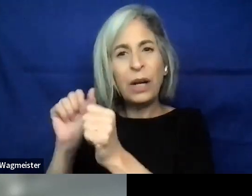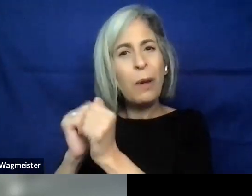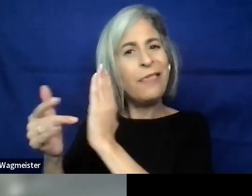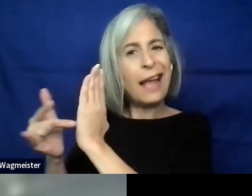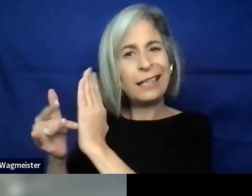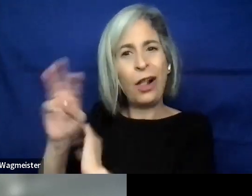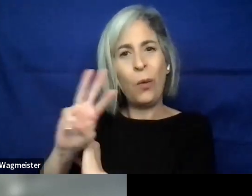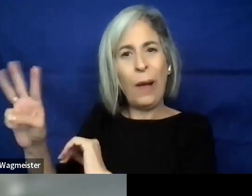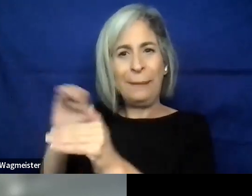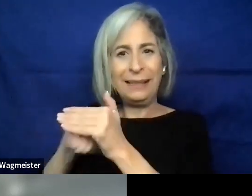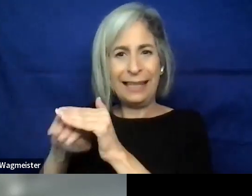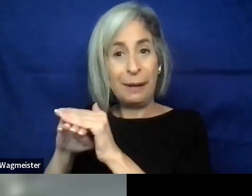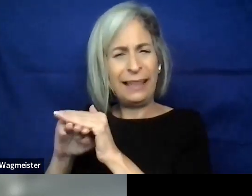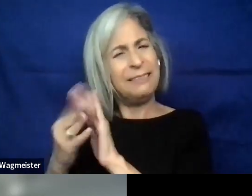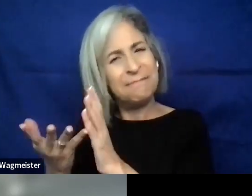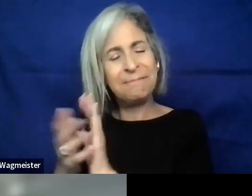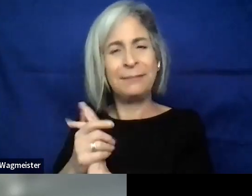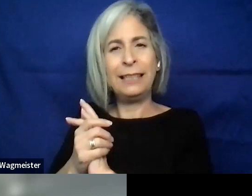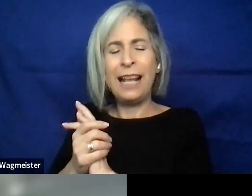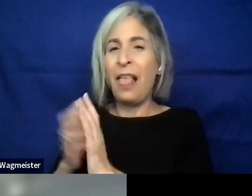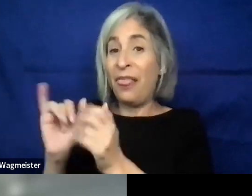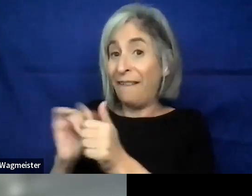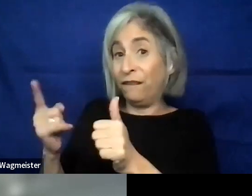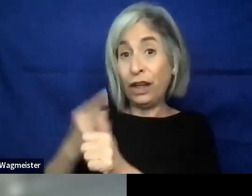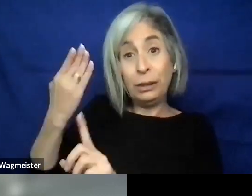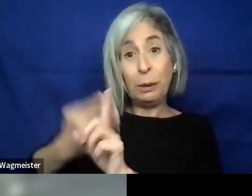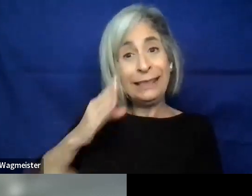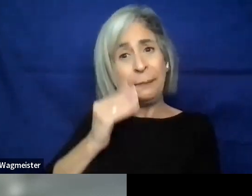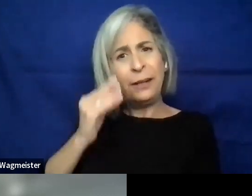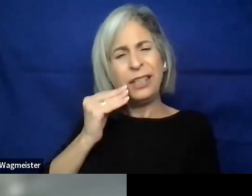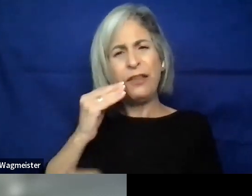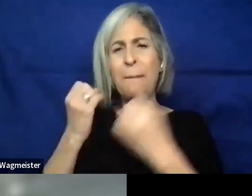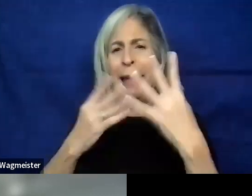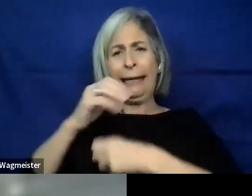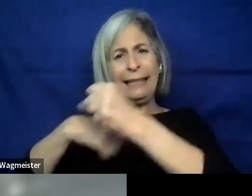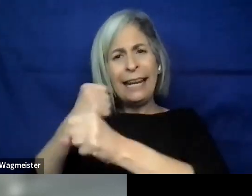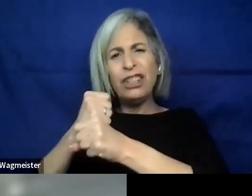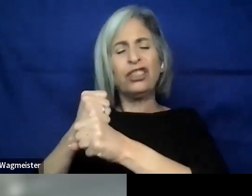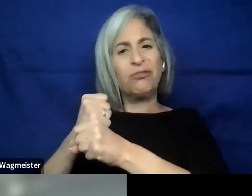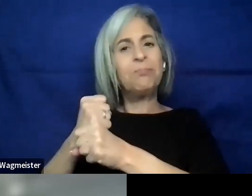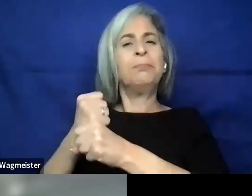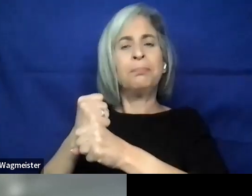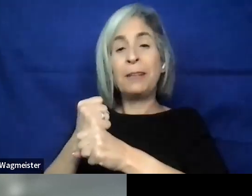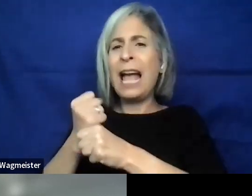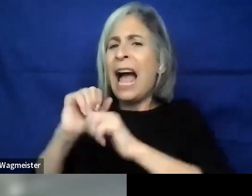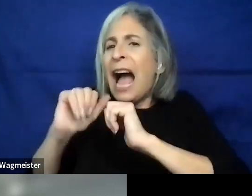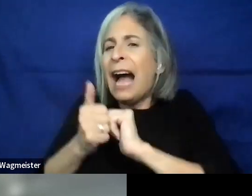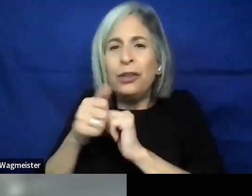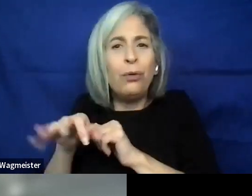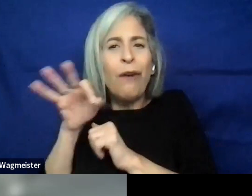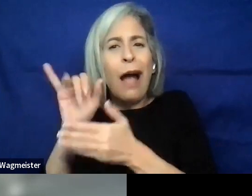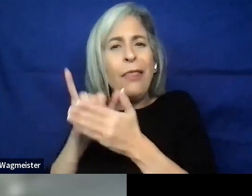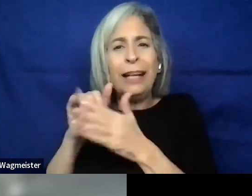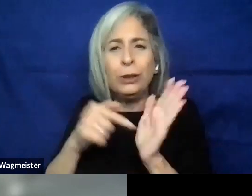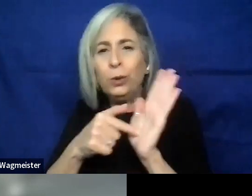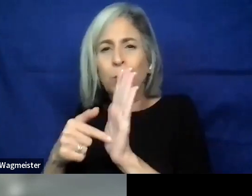web accessibility. How does that first person experience for multiple years? How do you how do you find that to